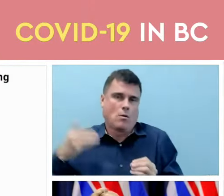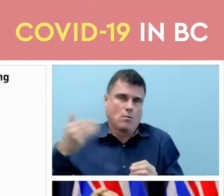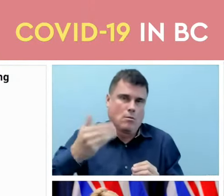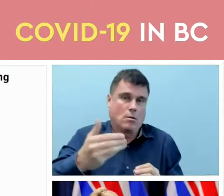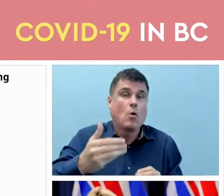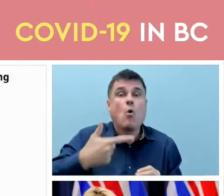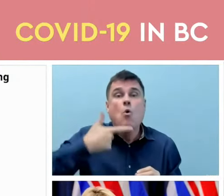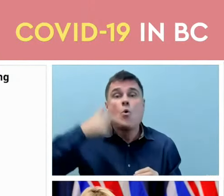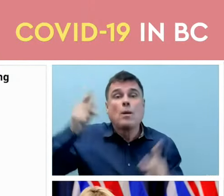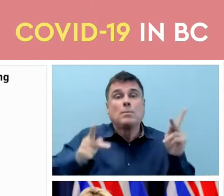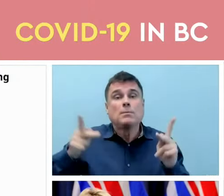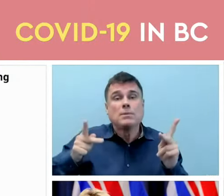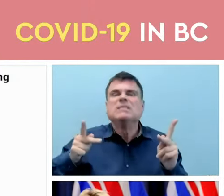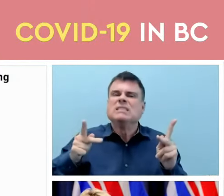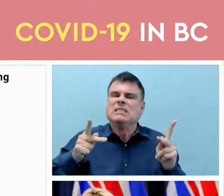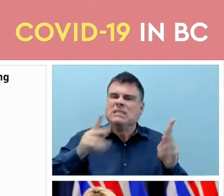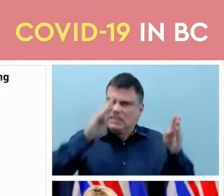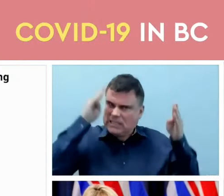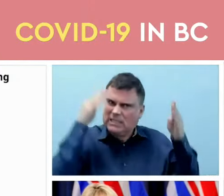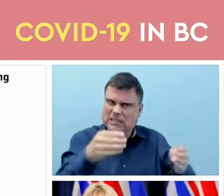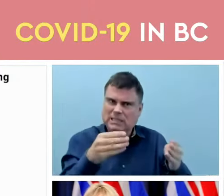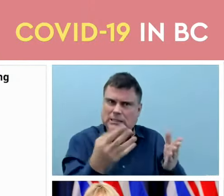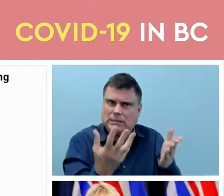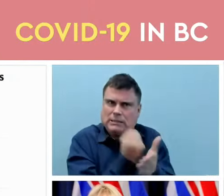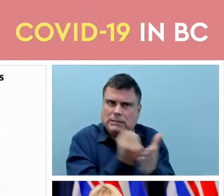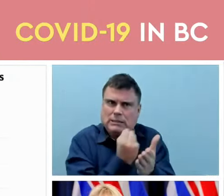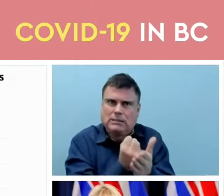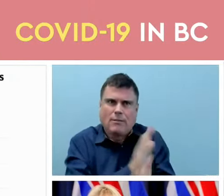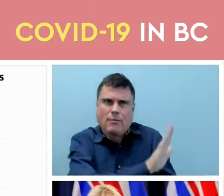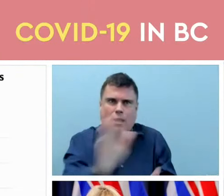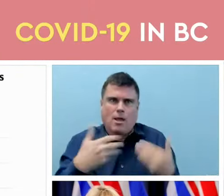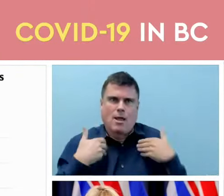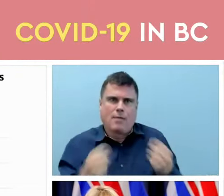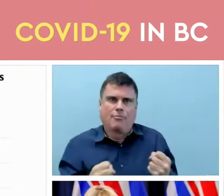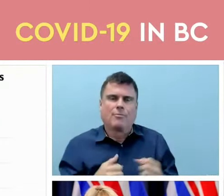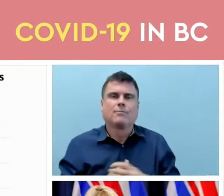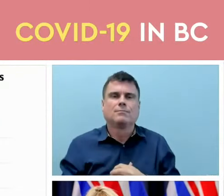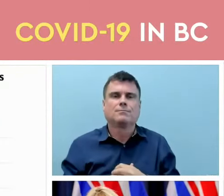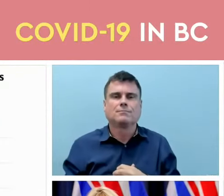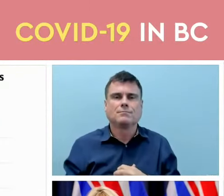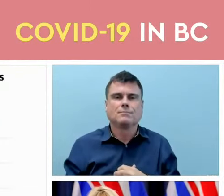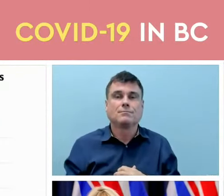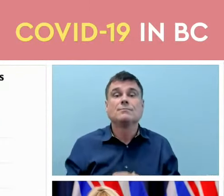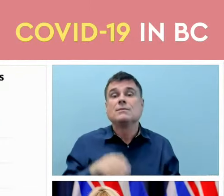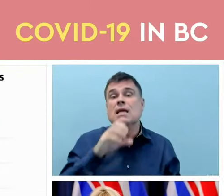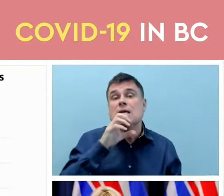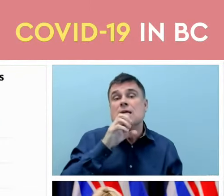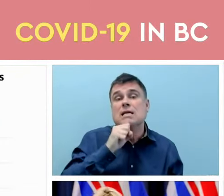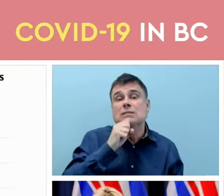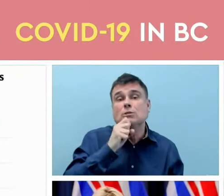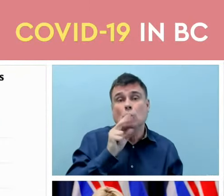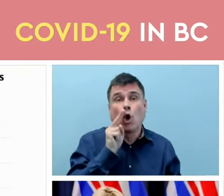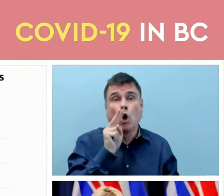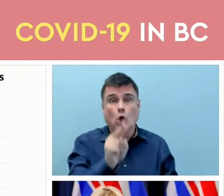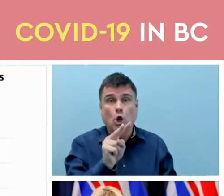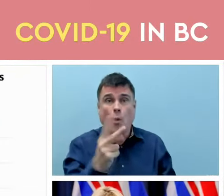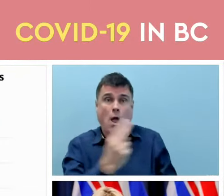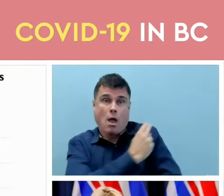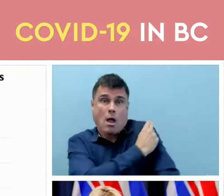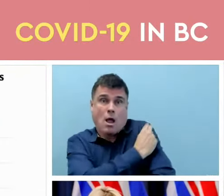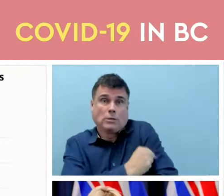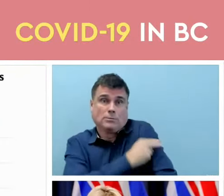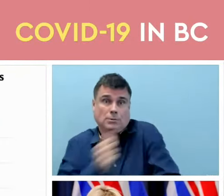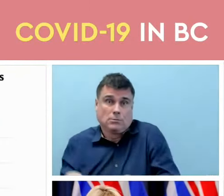now. If we look at the age-standardized hospitalization need for critical care and death rates